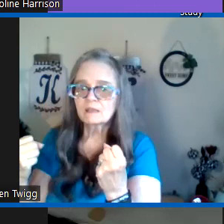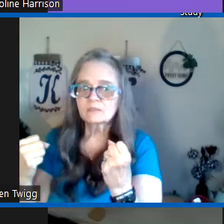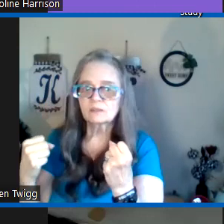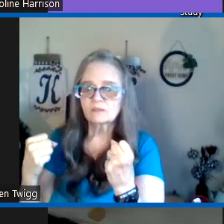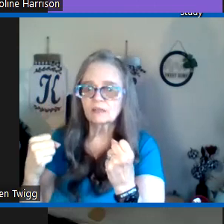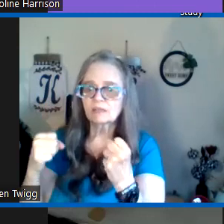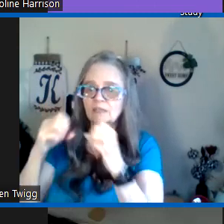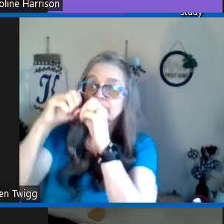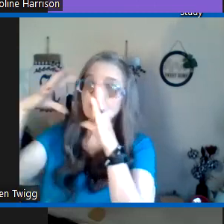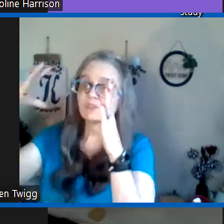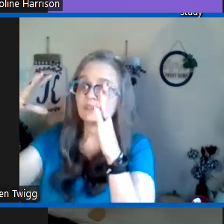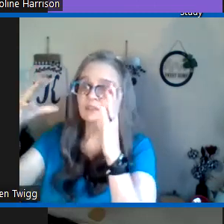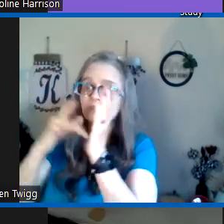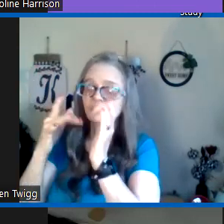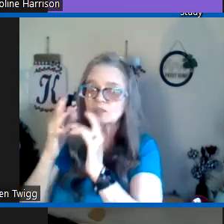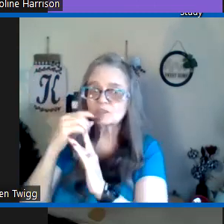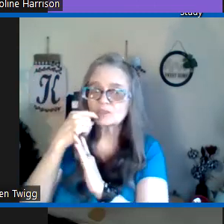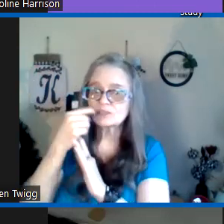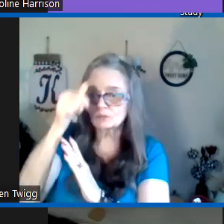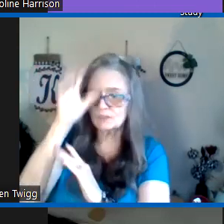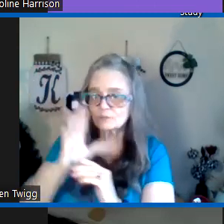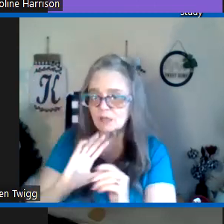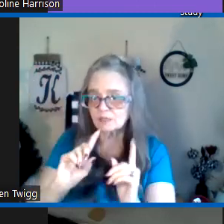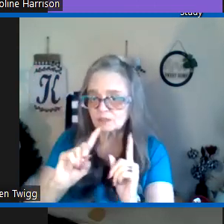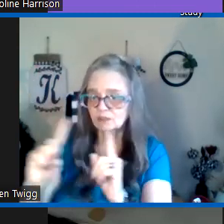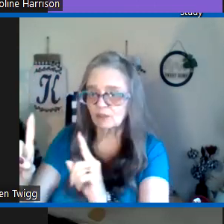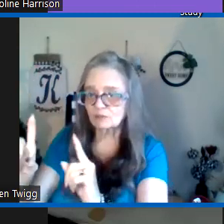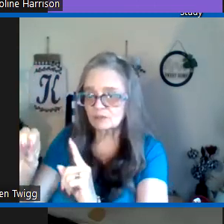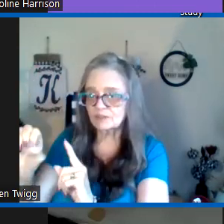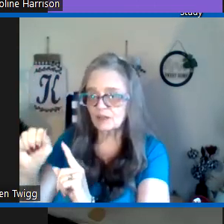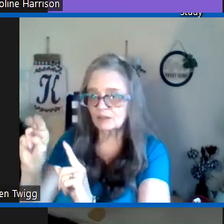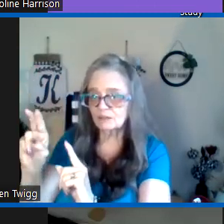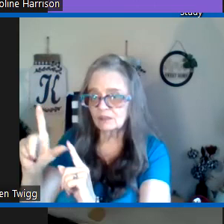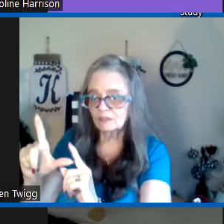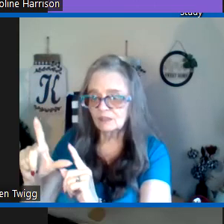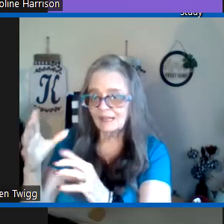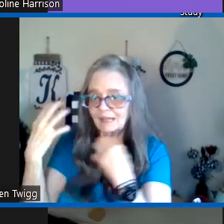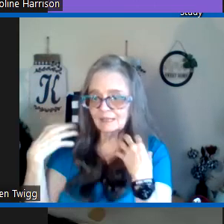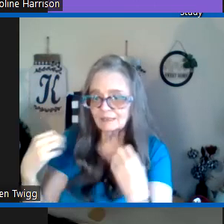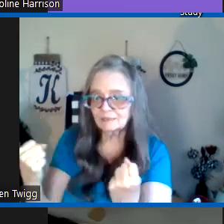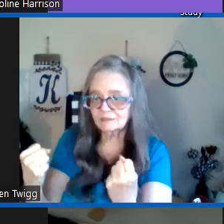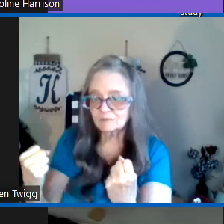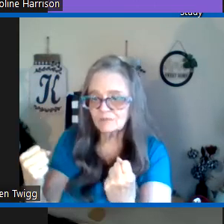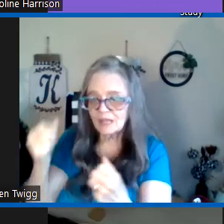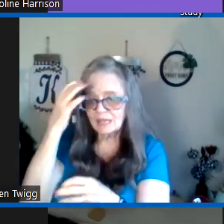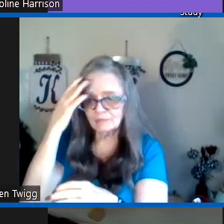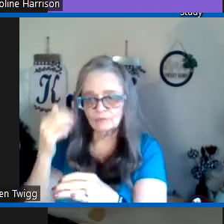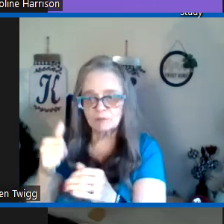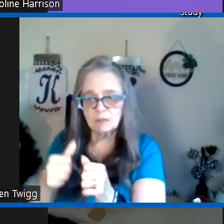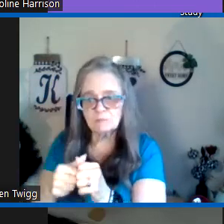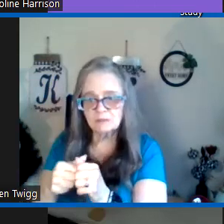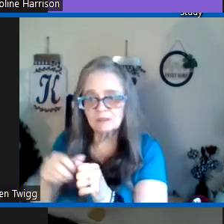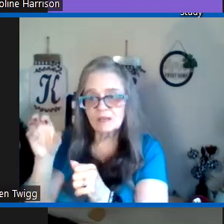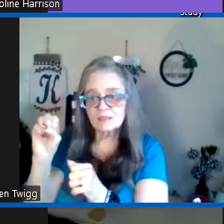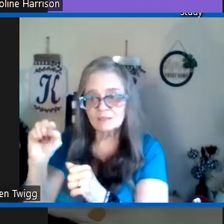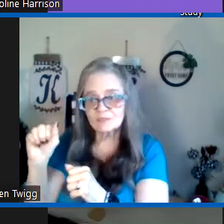so in a vision Jesus told this man to go to Saul and heal him and if